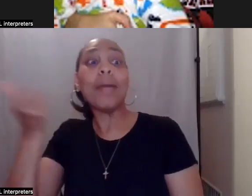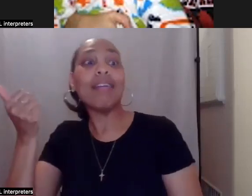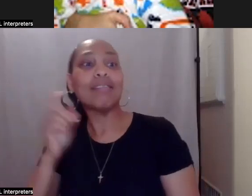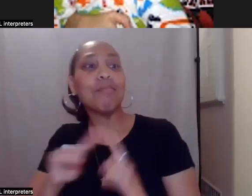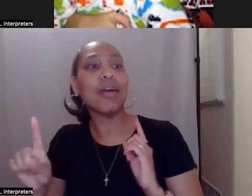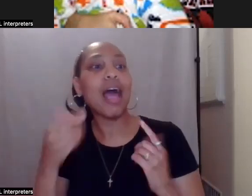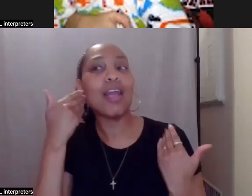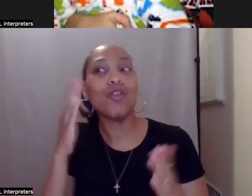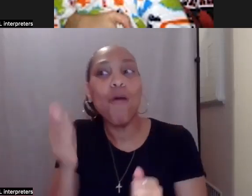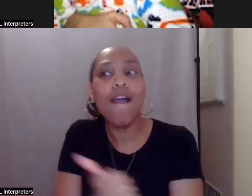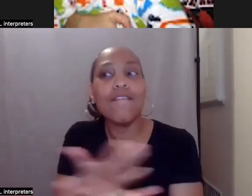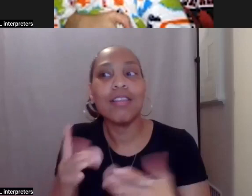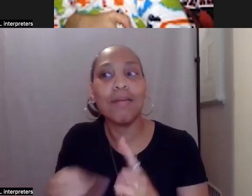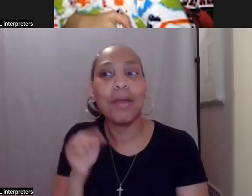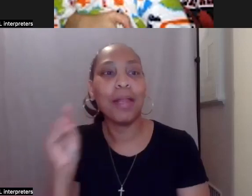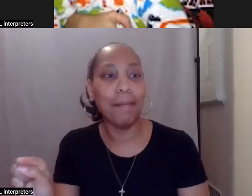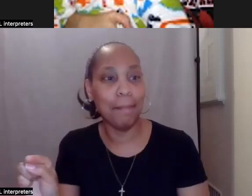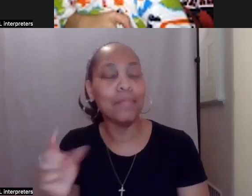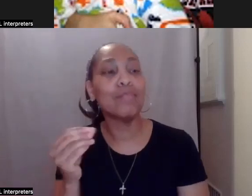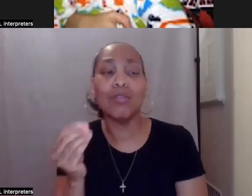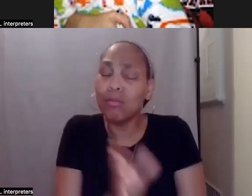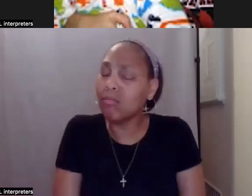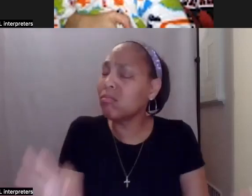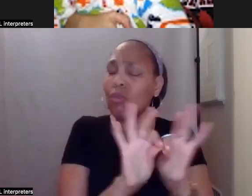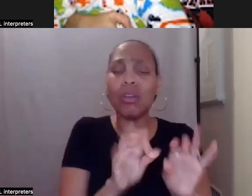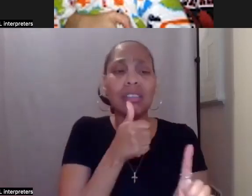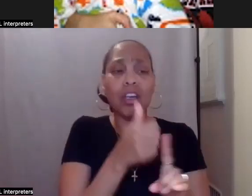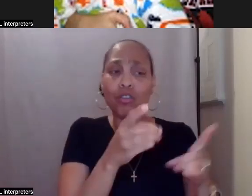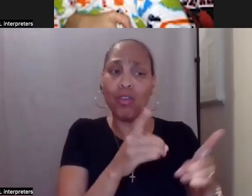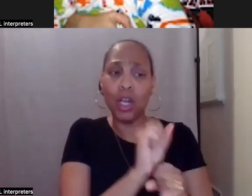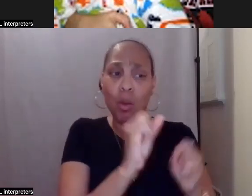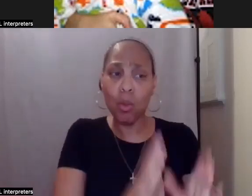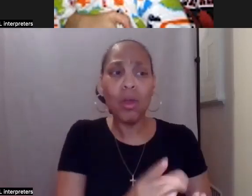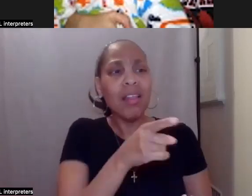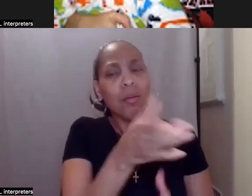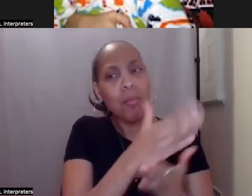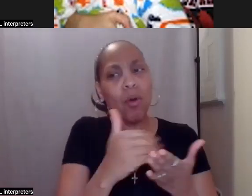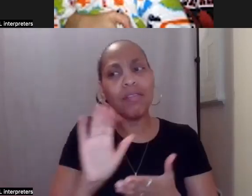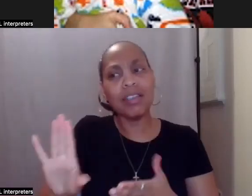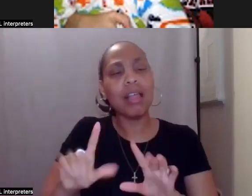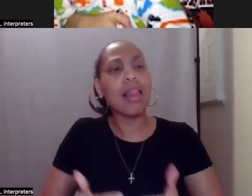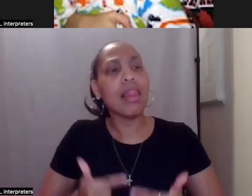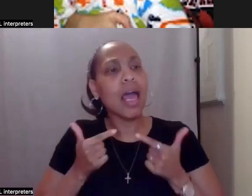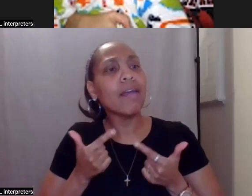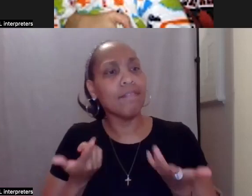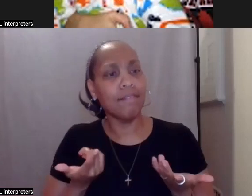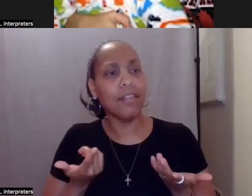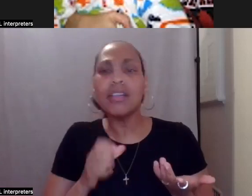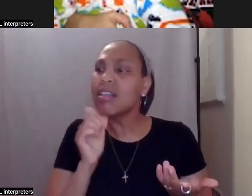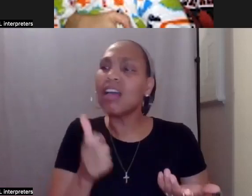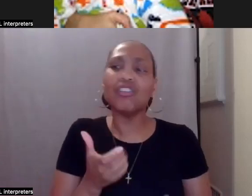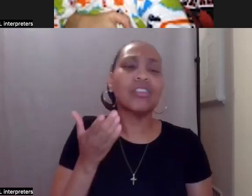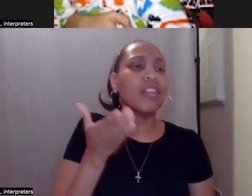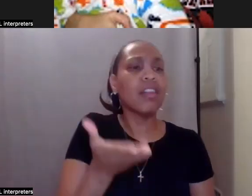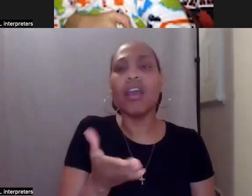these self-directed employees are part of Joe's life, not just their filling out a